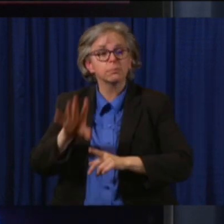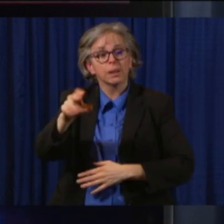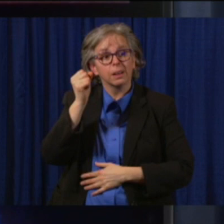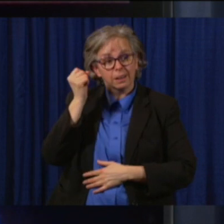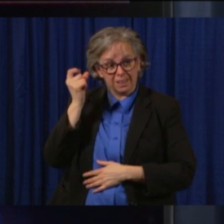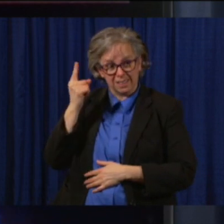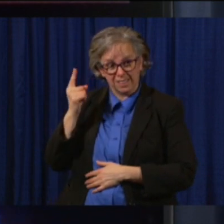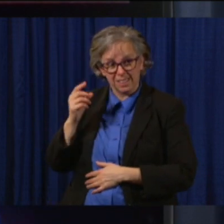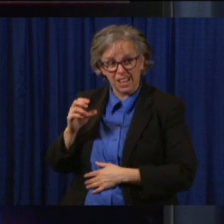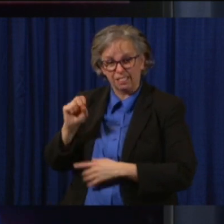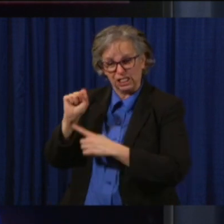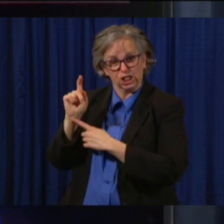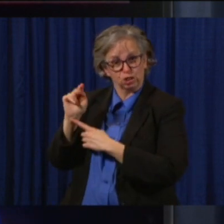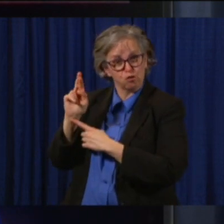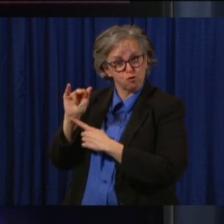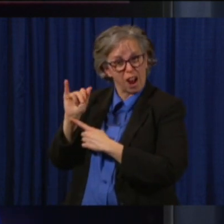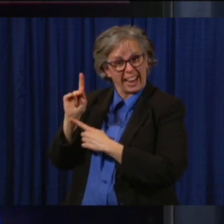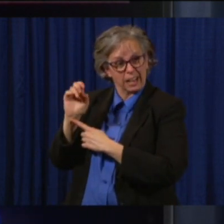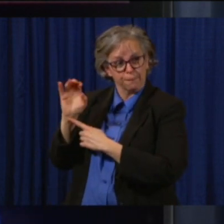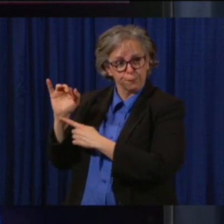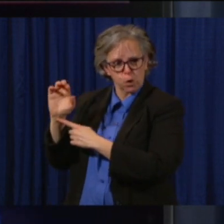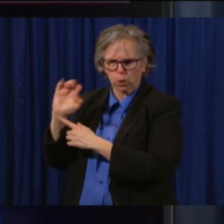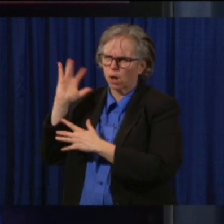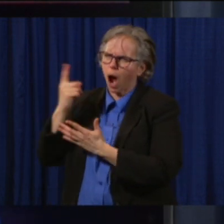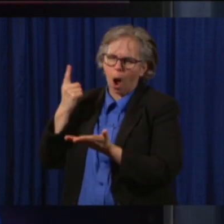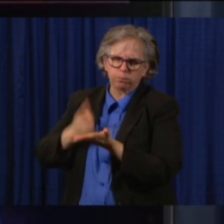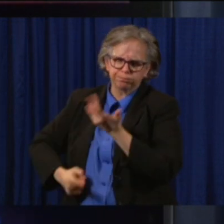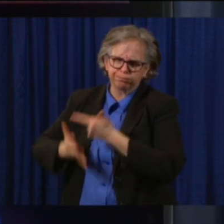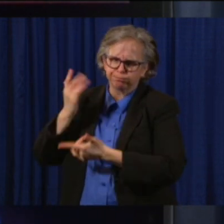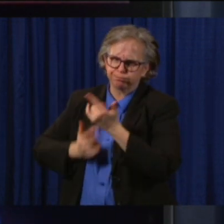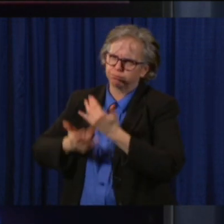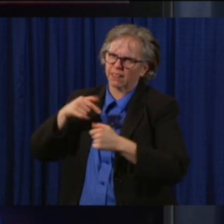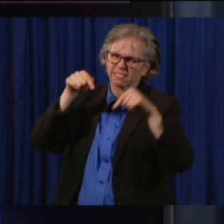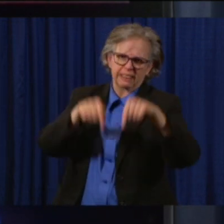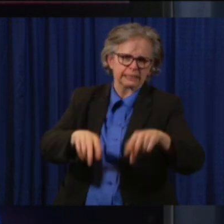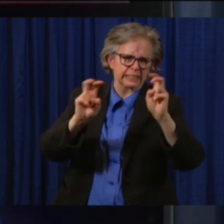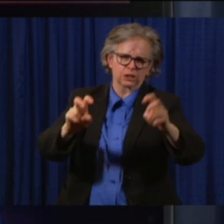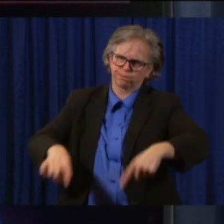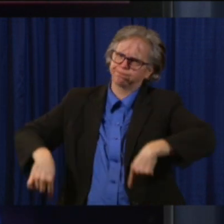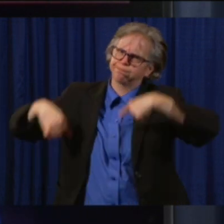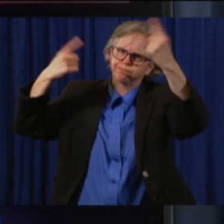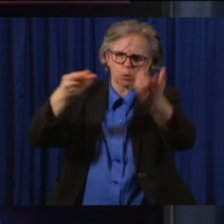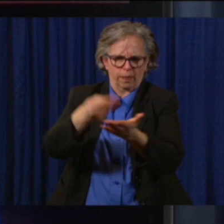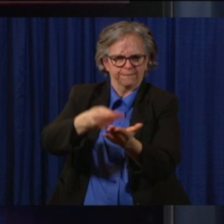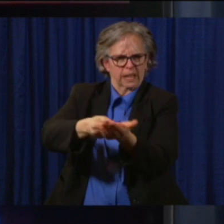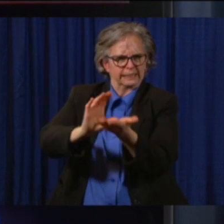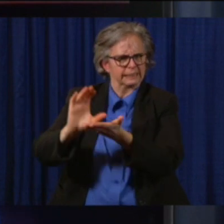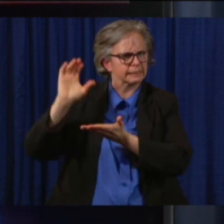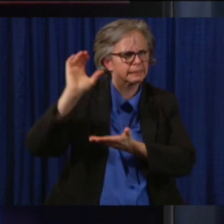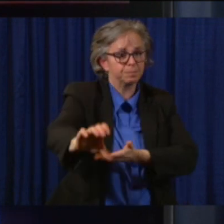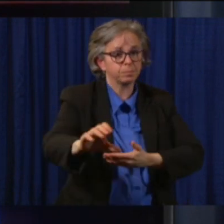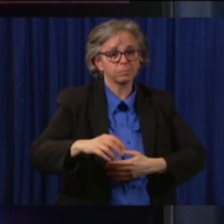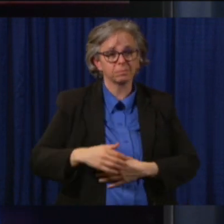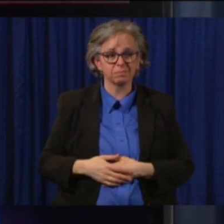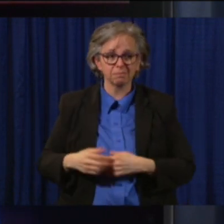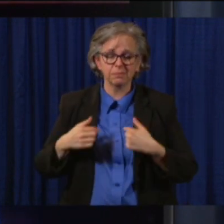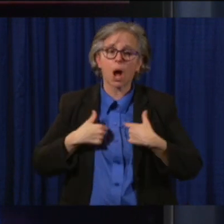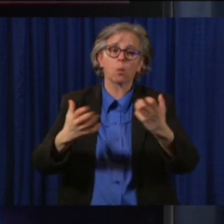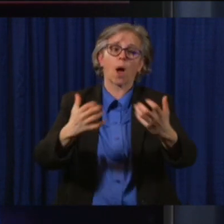issue. I want to thank Directors Nelson and McElroy and